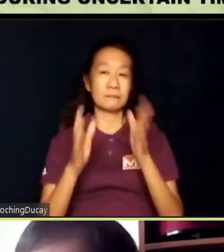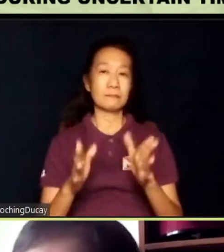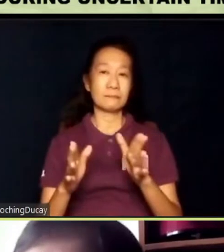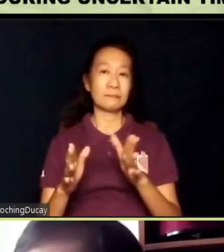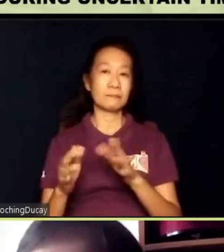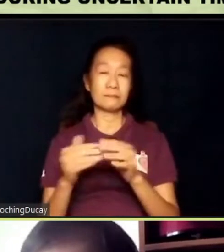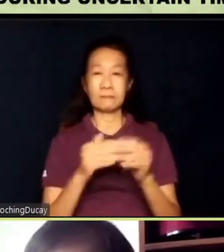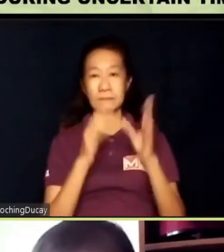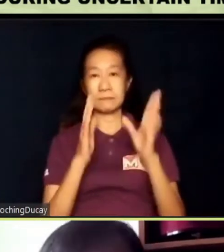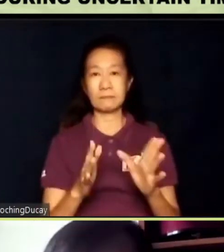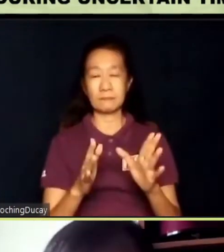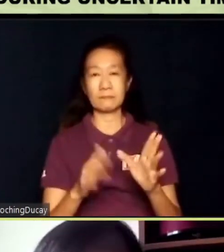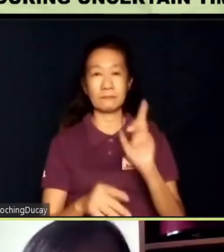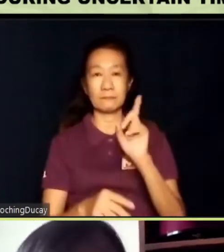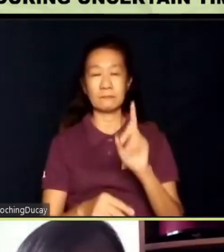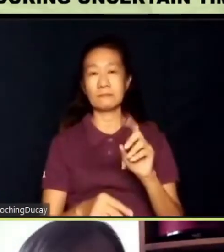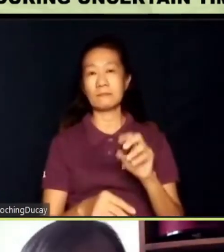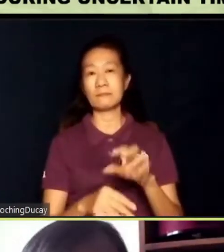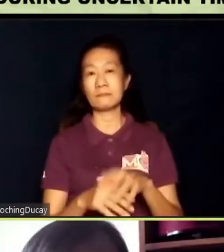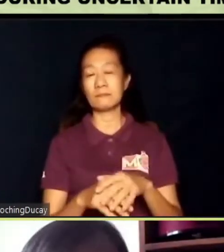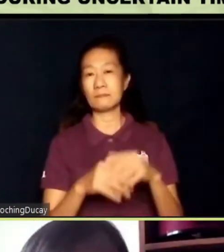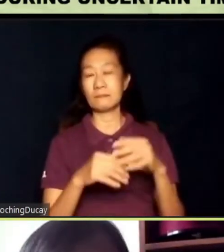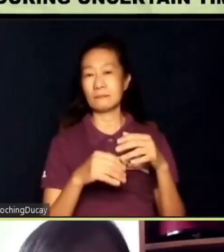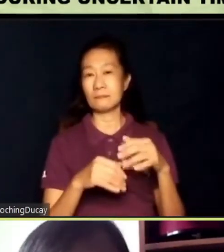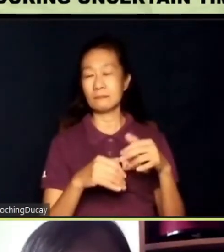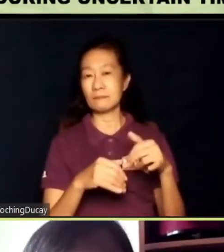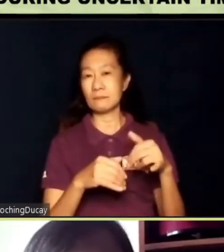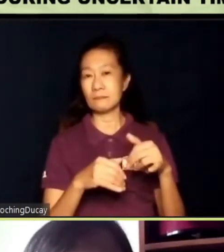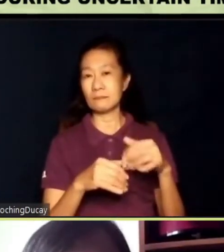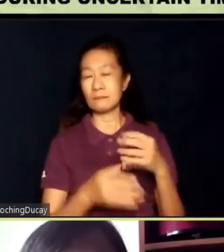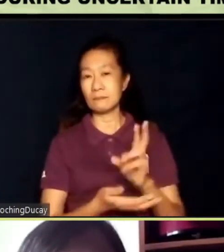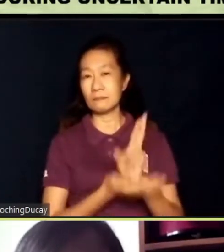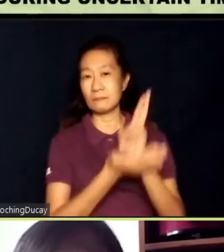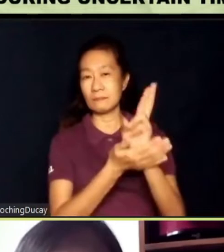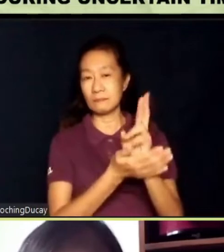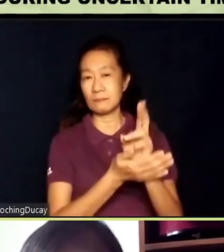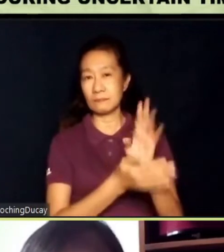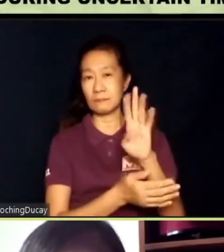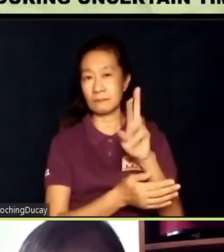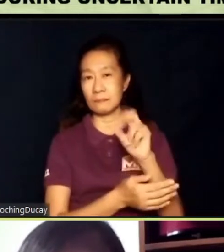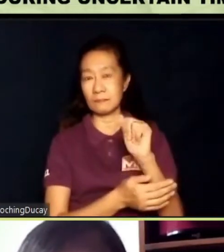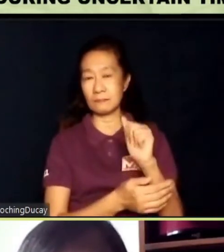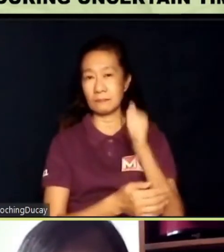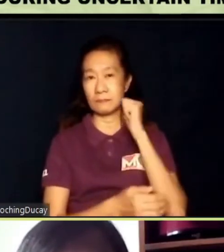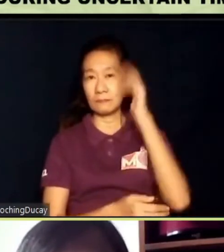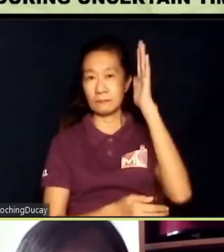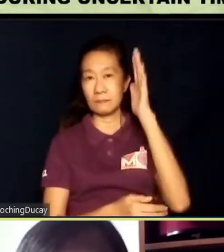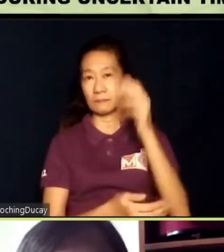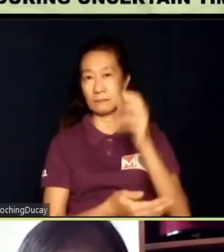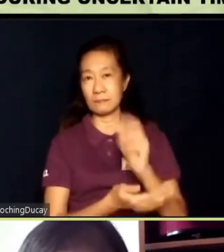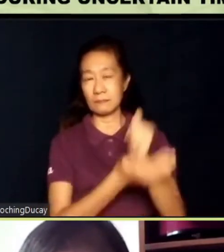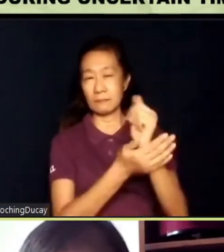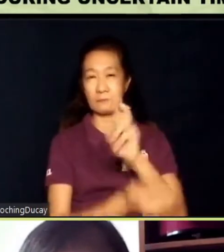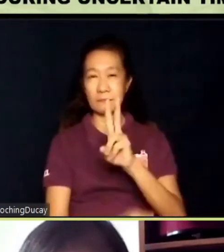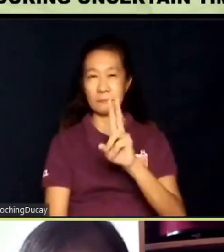one of her hobbies. She was awarded the Bravo Empowerment Women Award in 2019